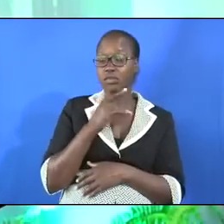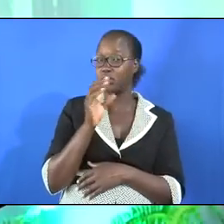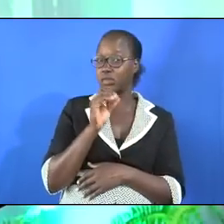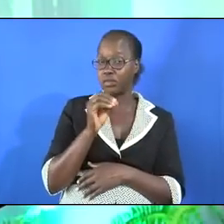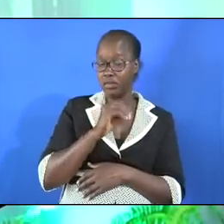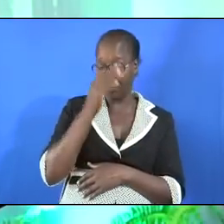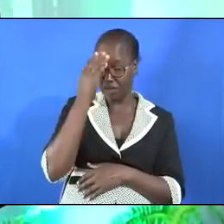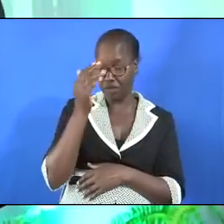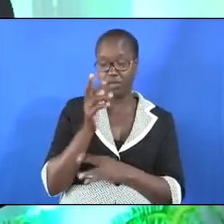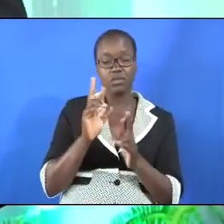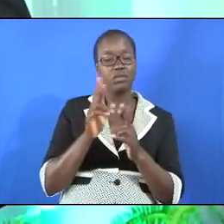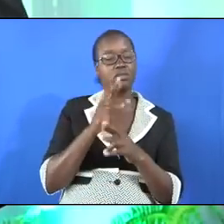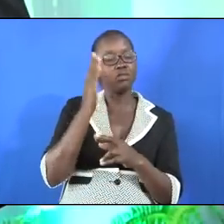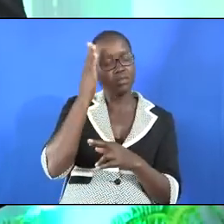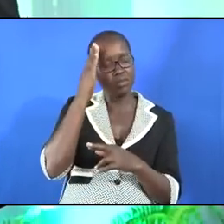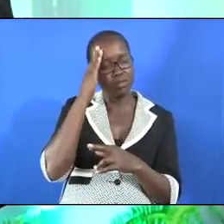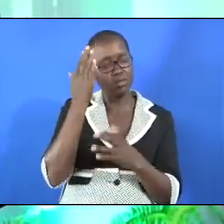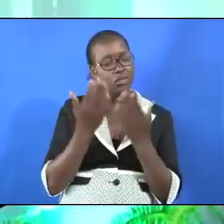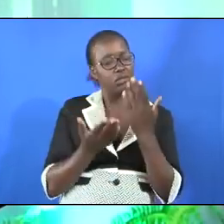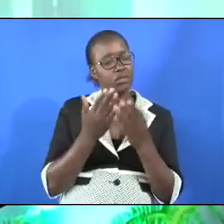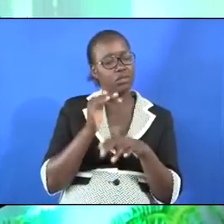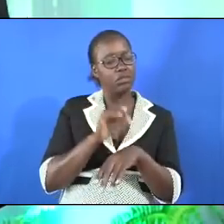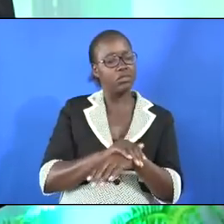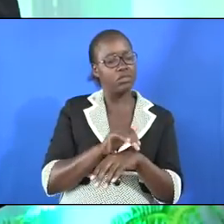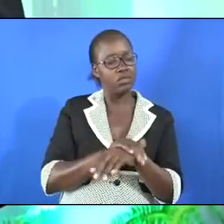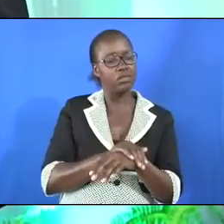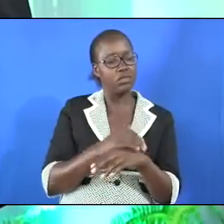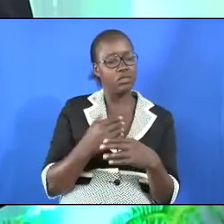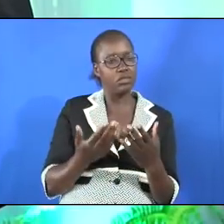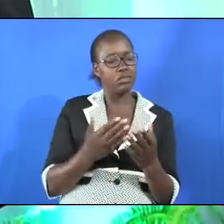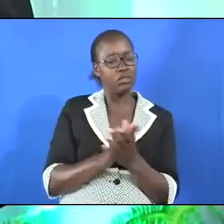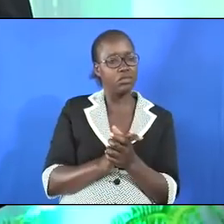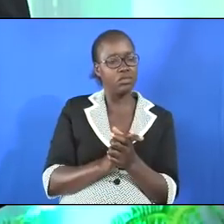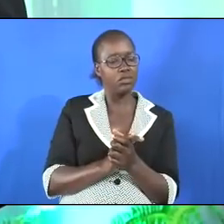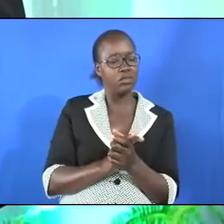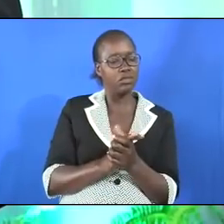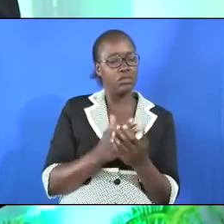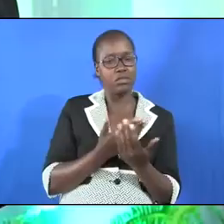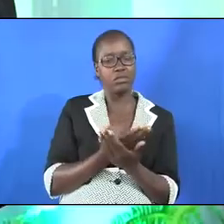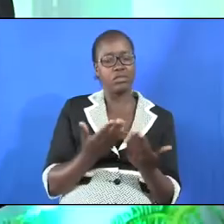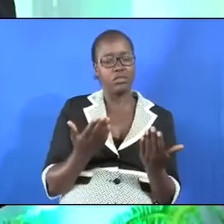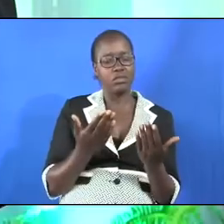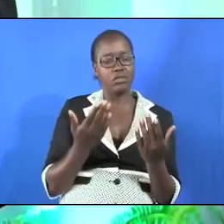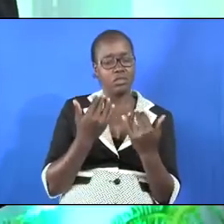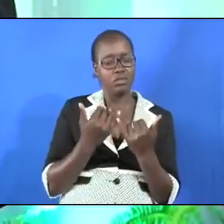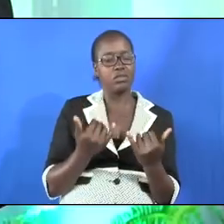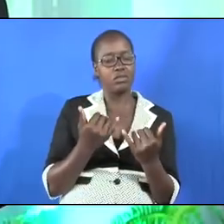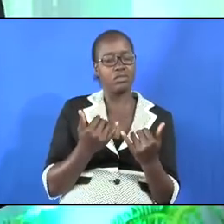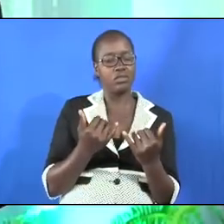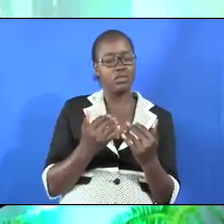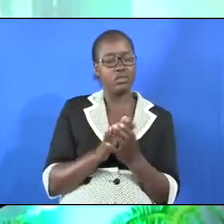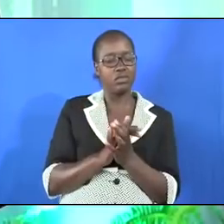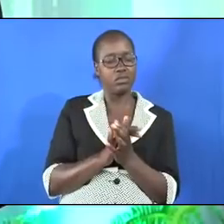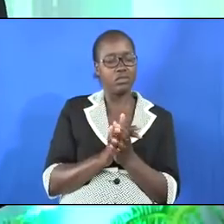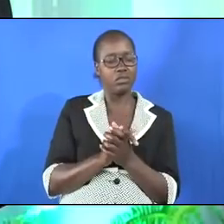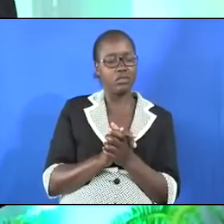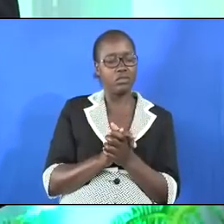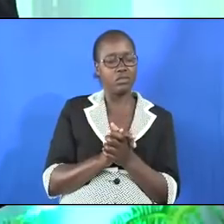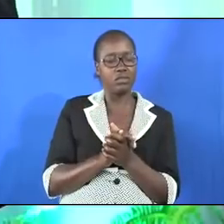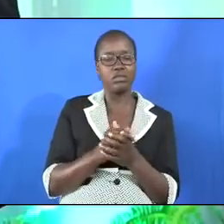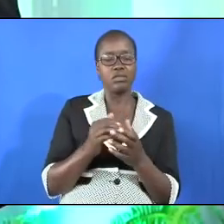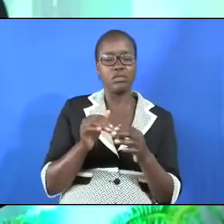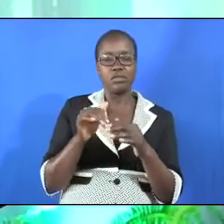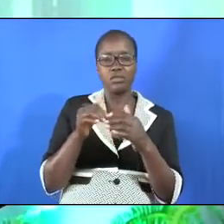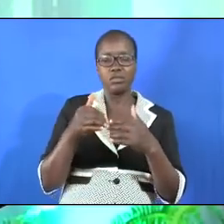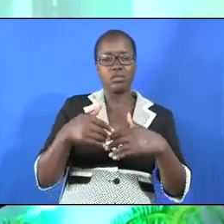already know. She probably was a witness of these things. And now here she is robbed away from